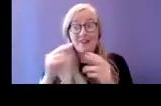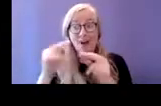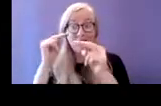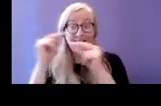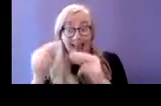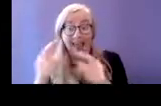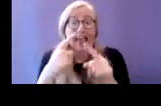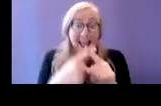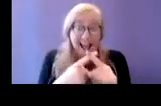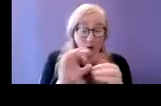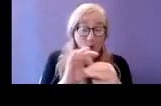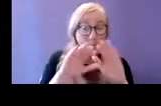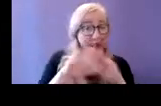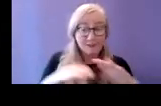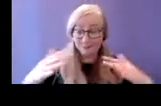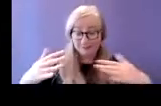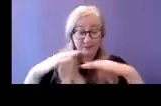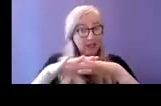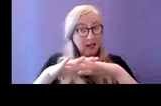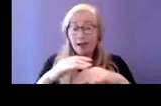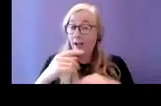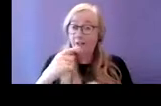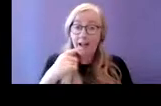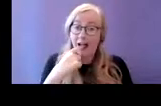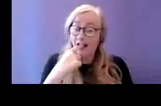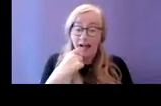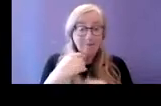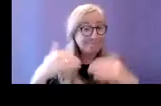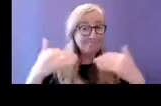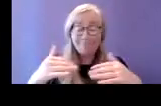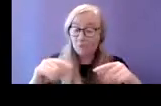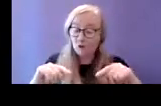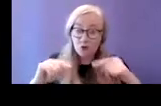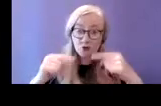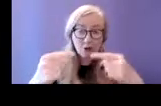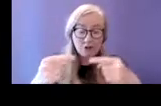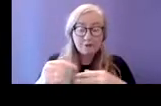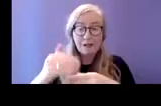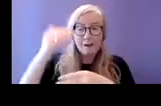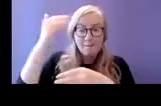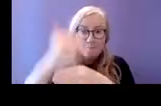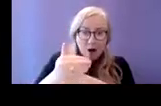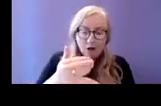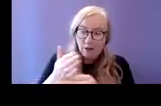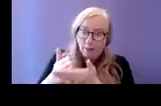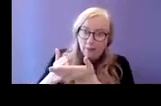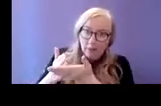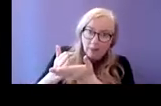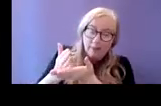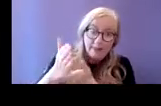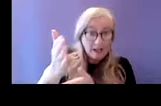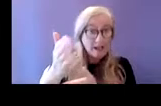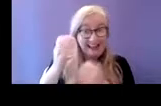level of challenges and barriers that you have to overcome just on a daily basis I